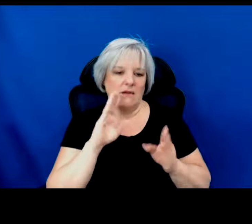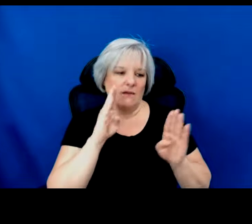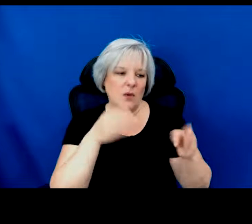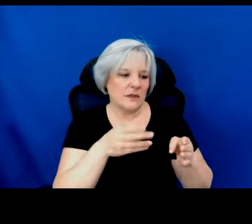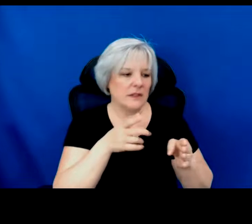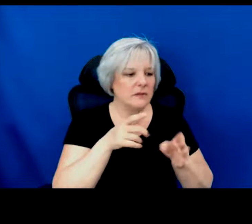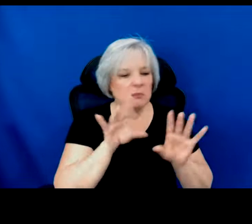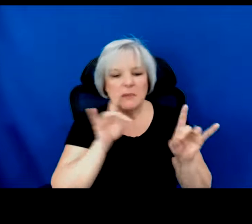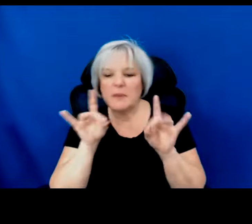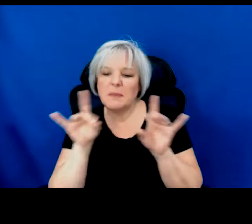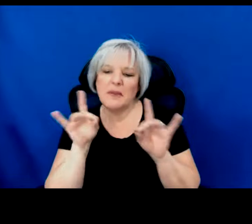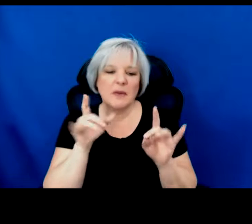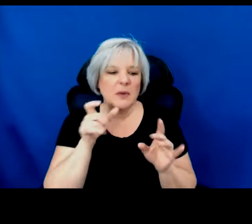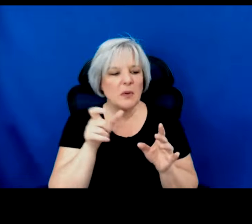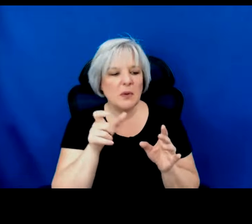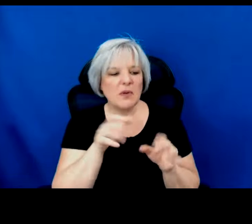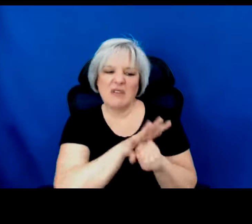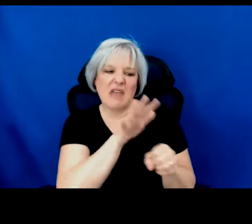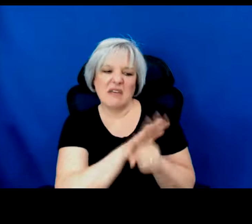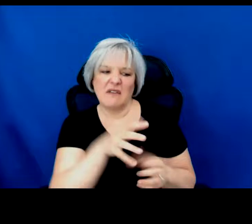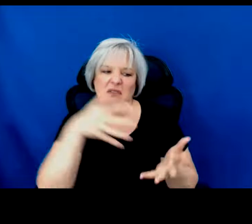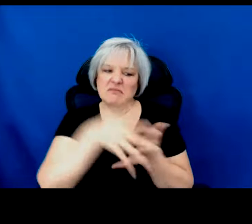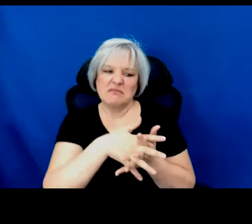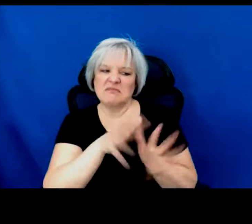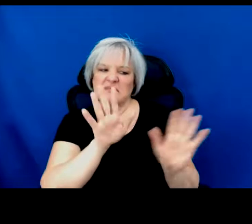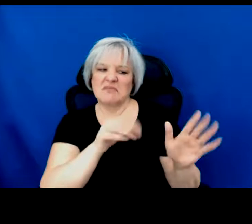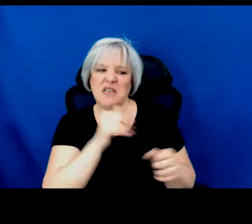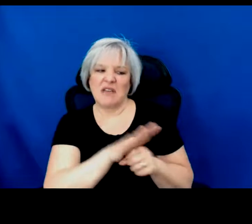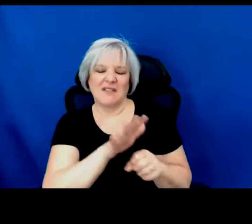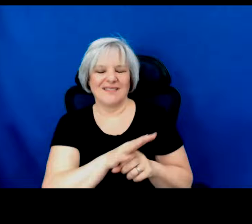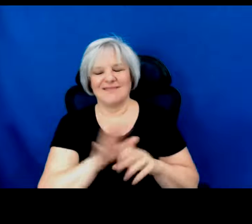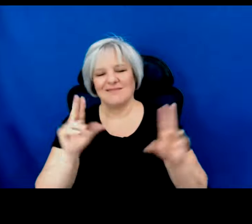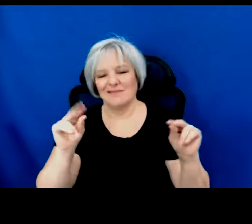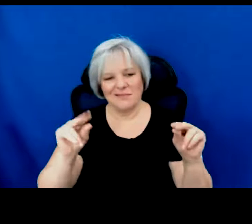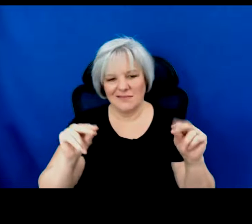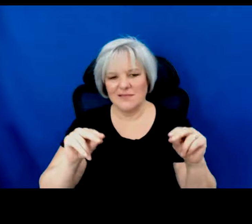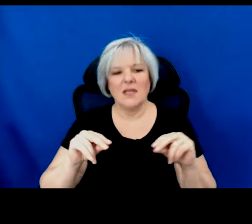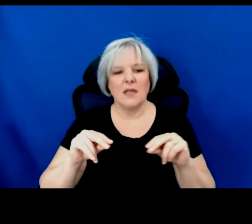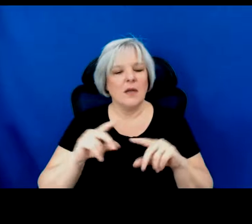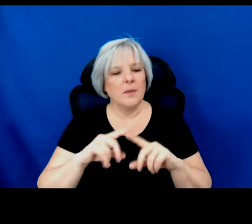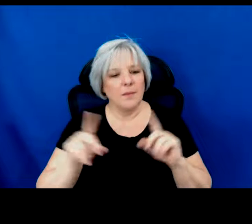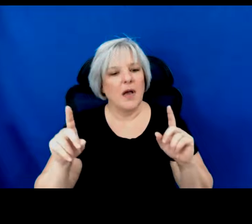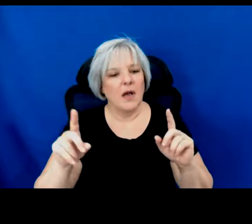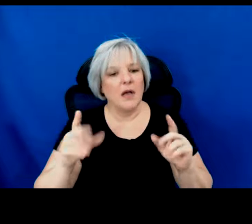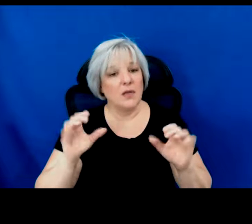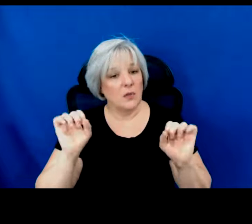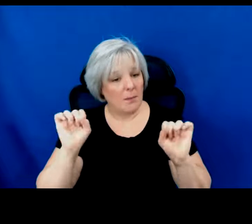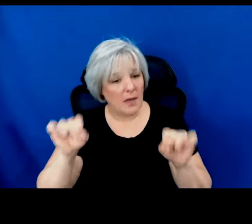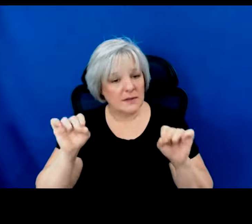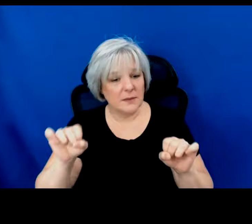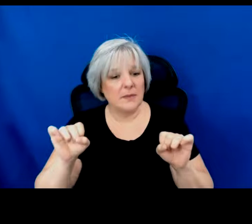who's native enough. So, the only thing that you might have to put on your